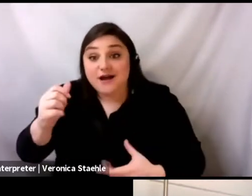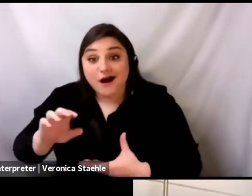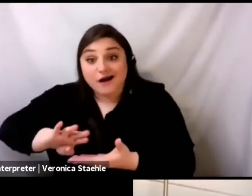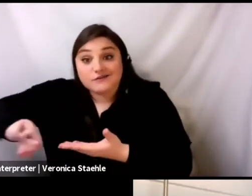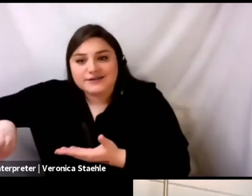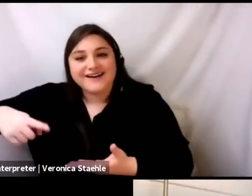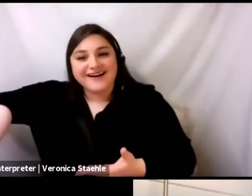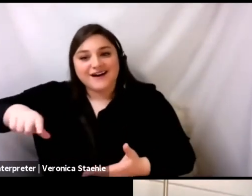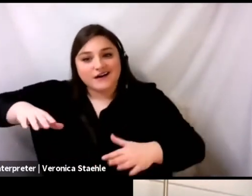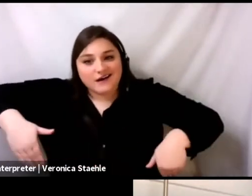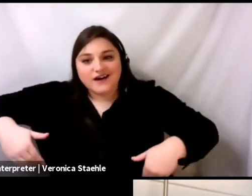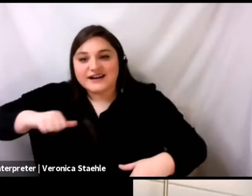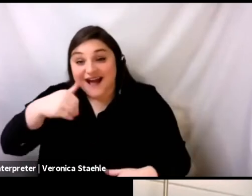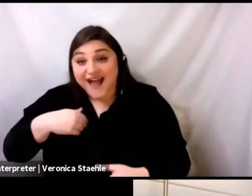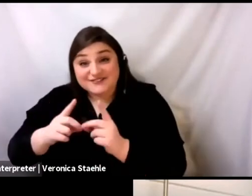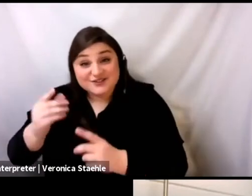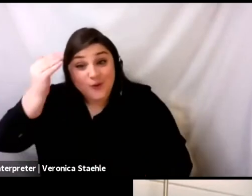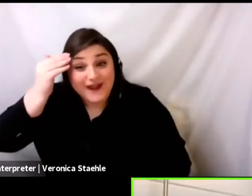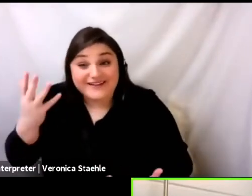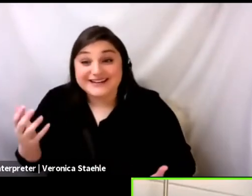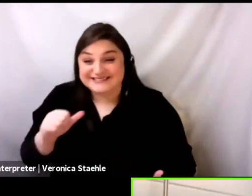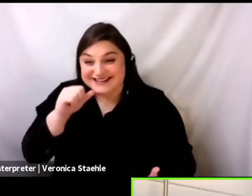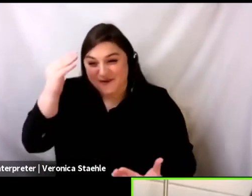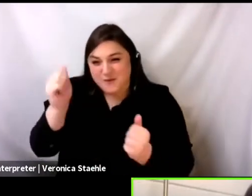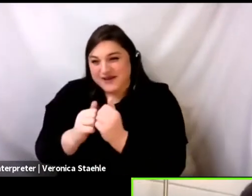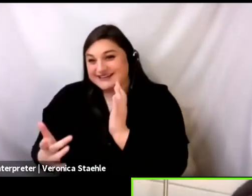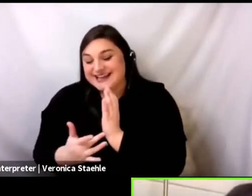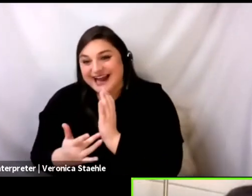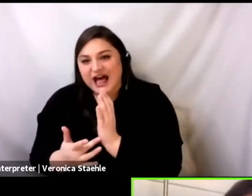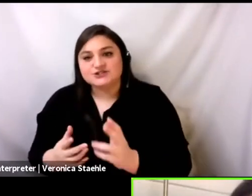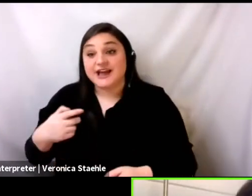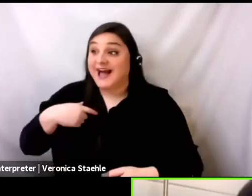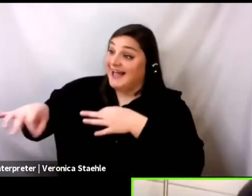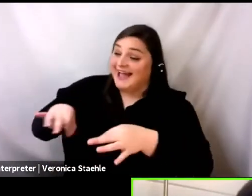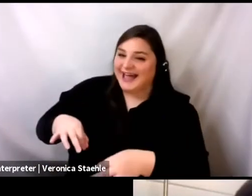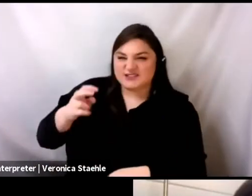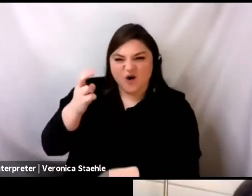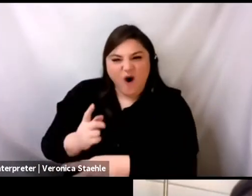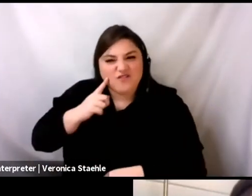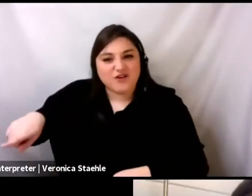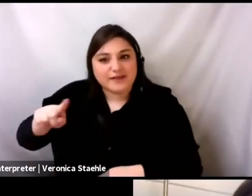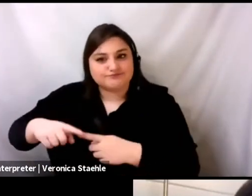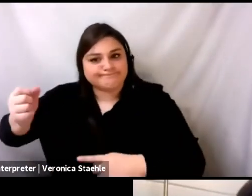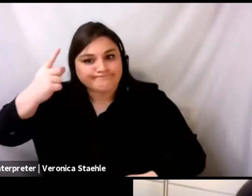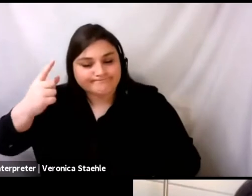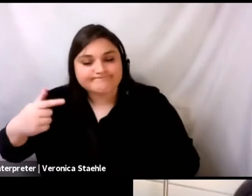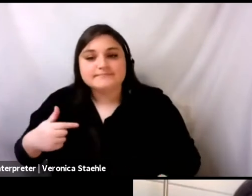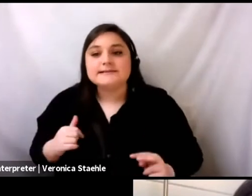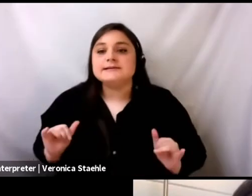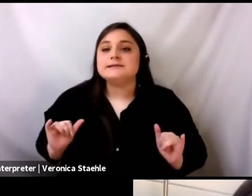awareness or technology. So, so I think, I think that that is the past that is present for me